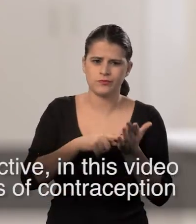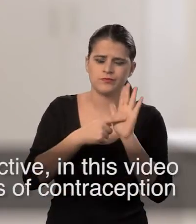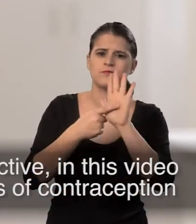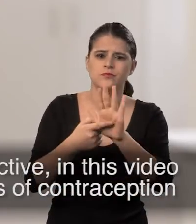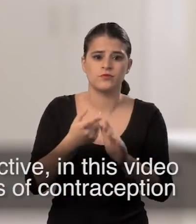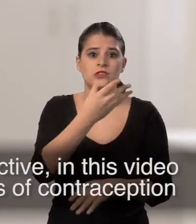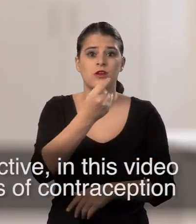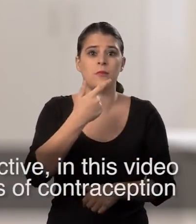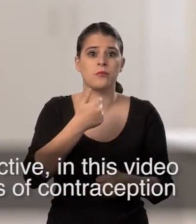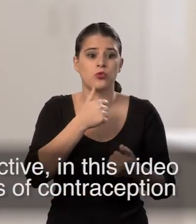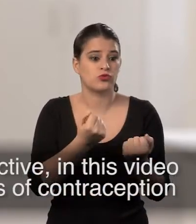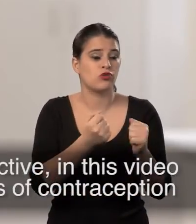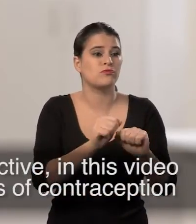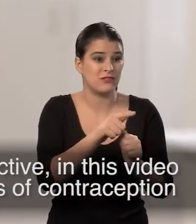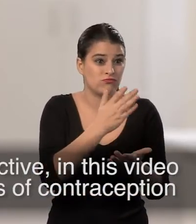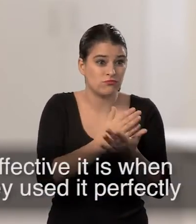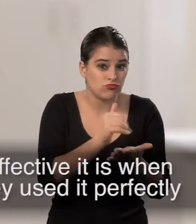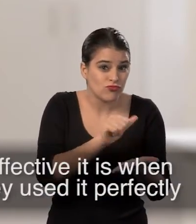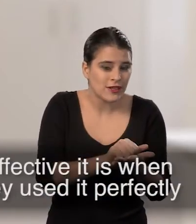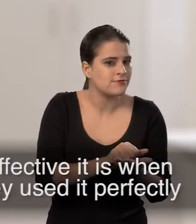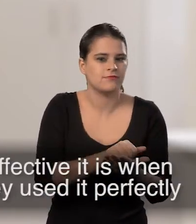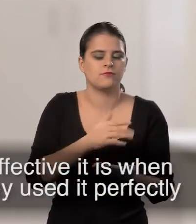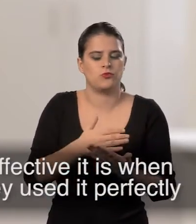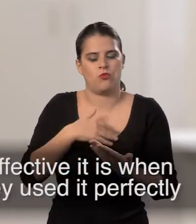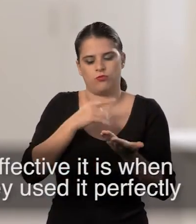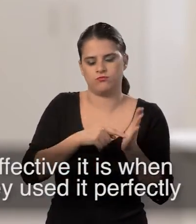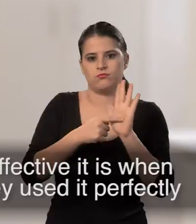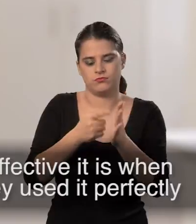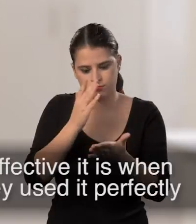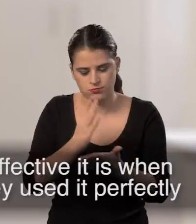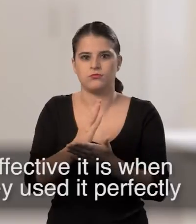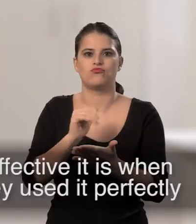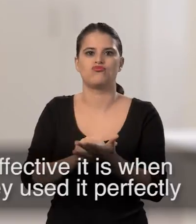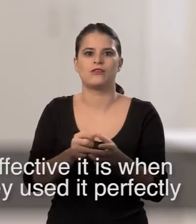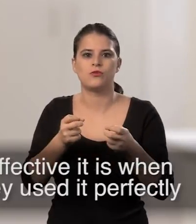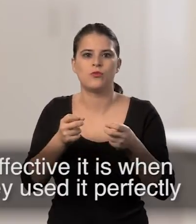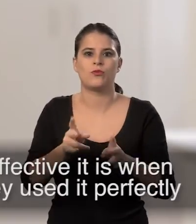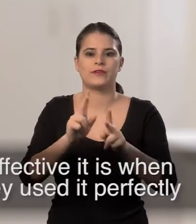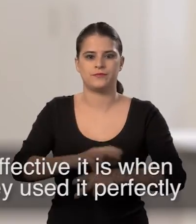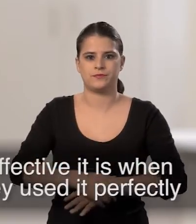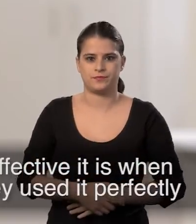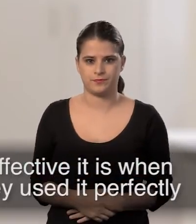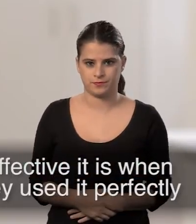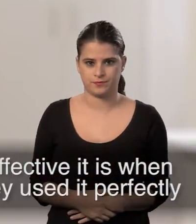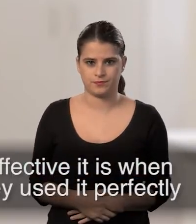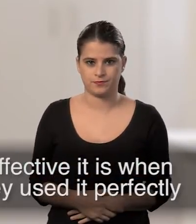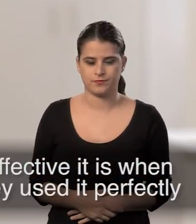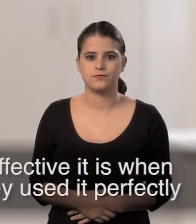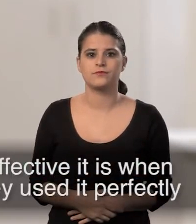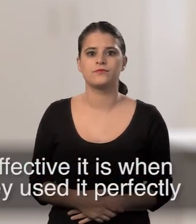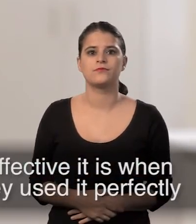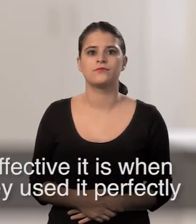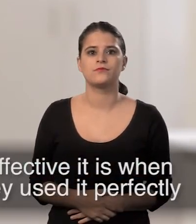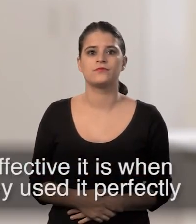we will be talking about the effectiveness of contraception in terms of typical use. That means how effective it is when people normally